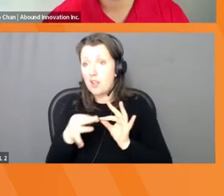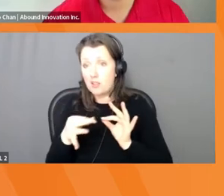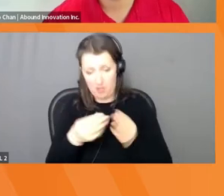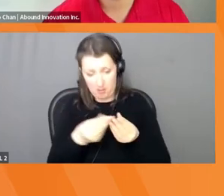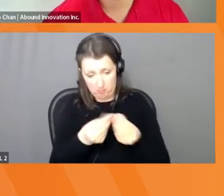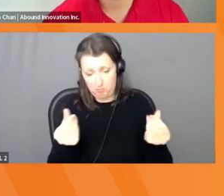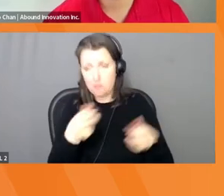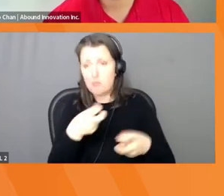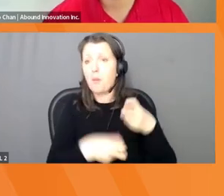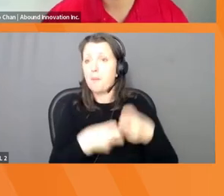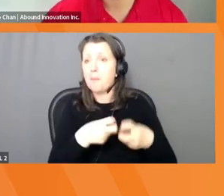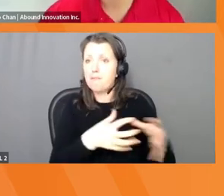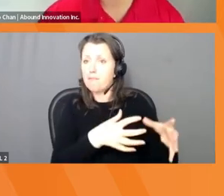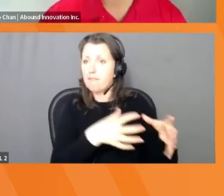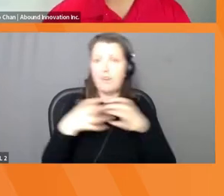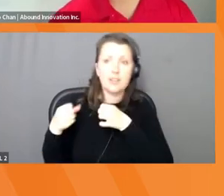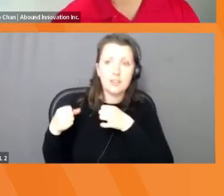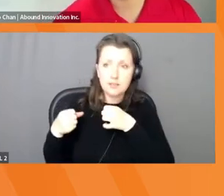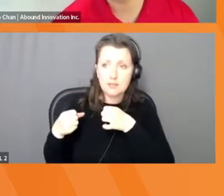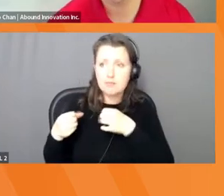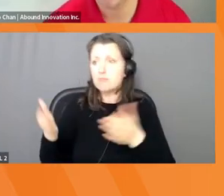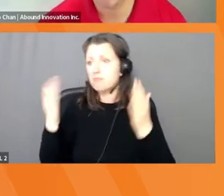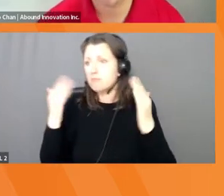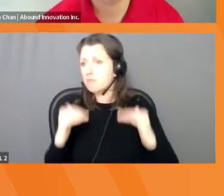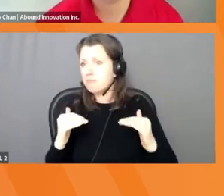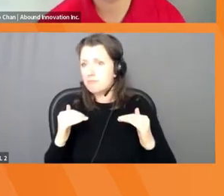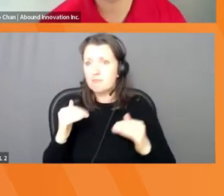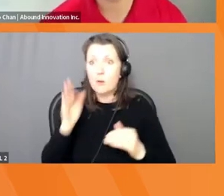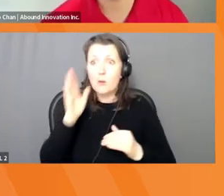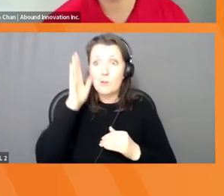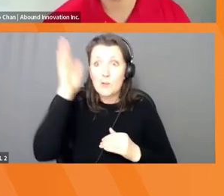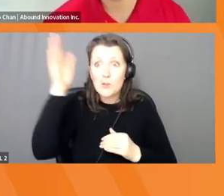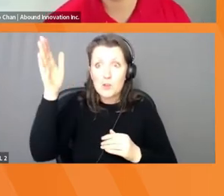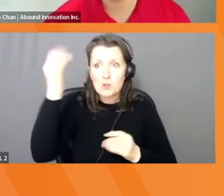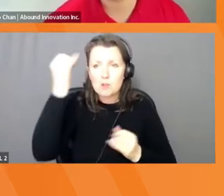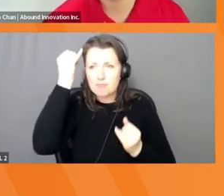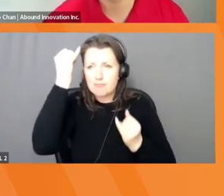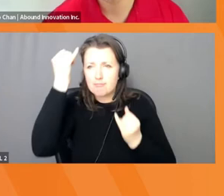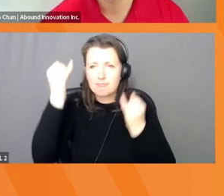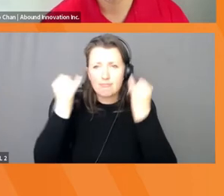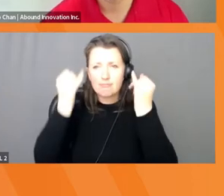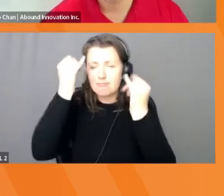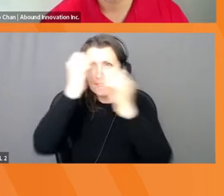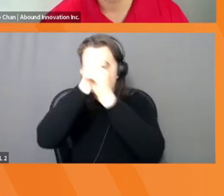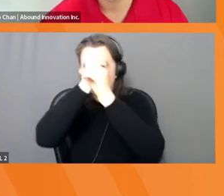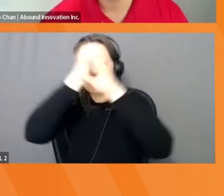Create possibilities. Imagine these are, these are lovely responses. Yes. Yes. To all these things. Yes.